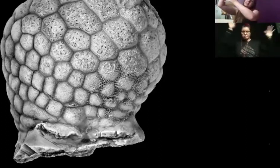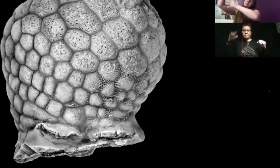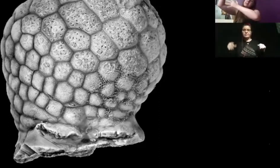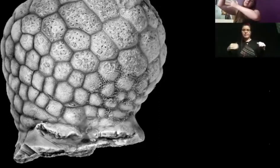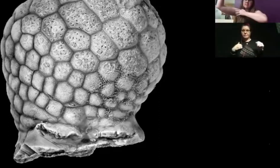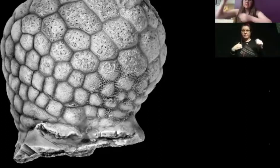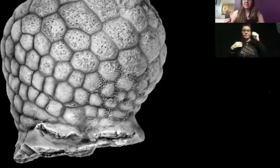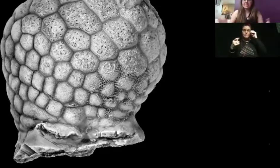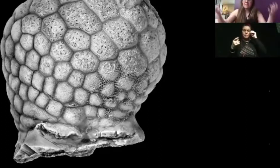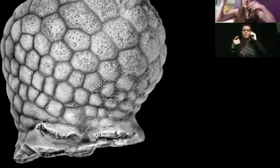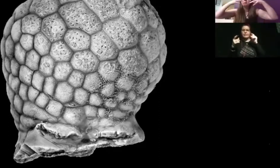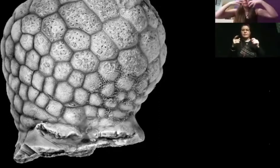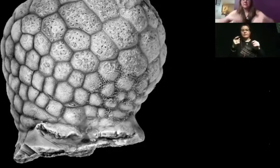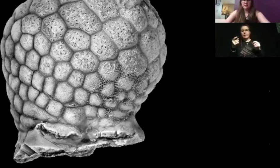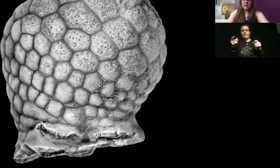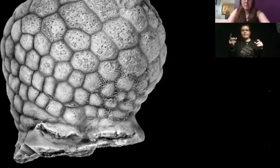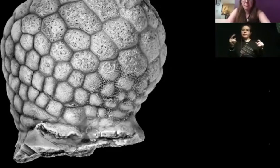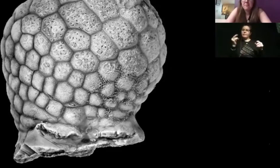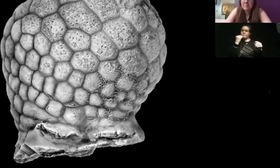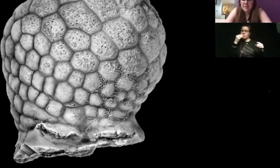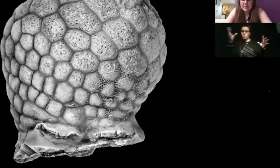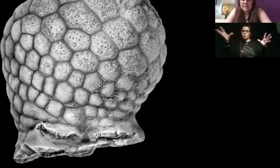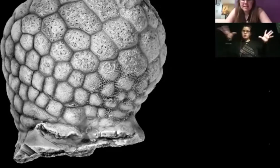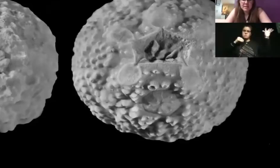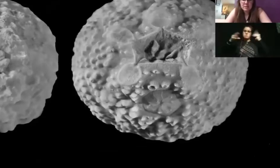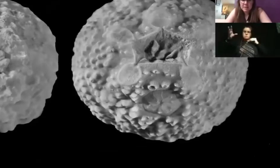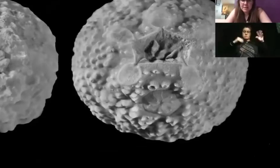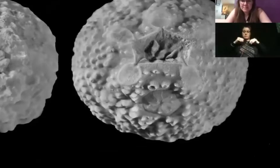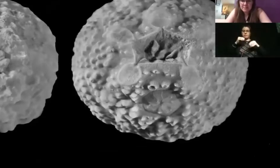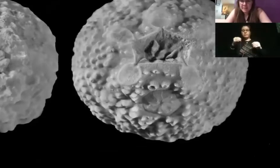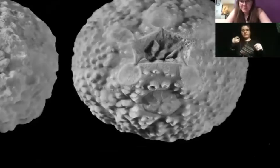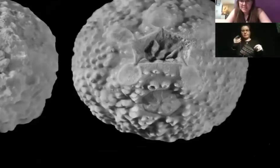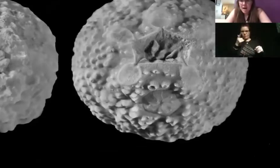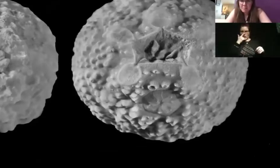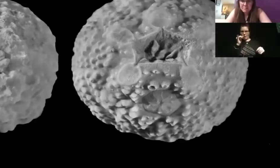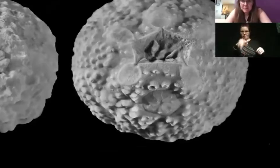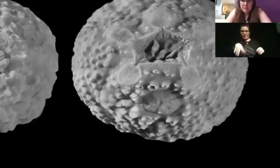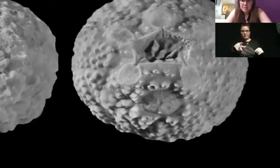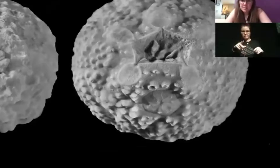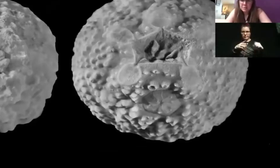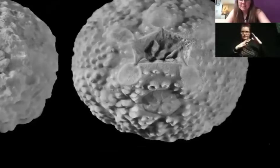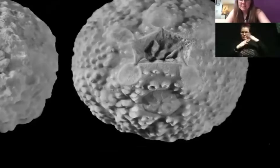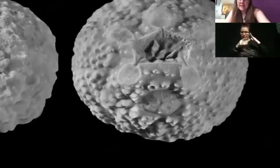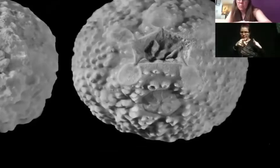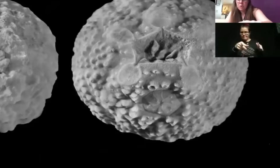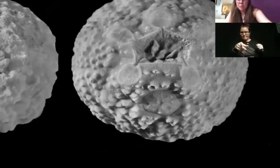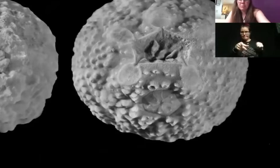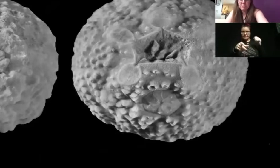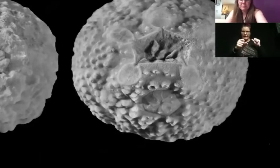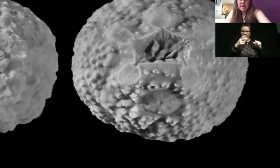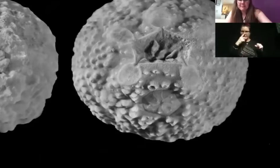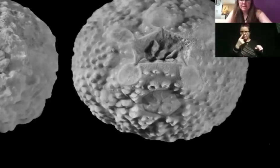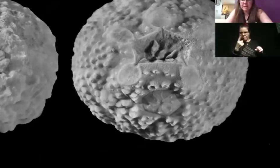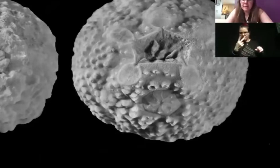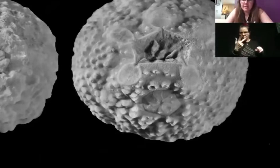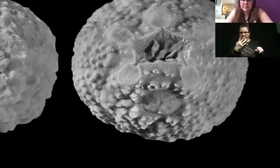little pieces of nutrients come down into the mouth. And that's what they look like. Here's the top. So you can see that one, two, three, four,